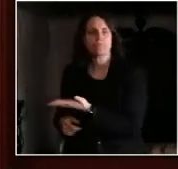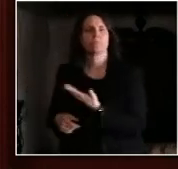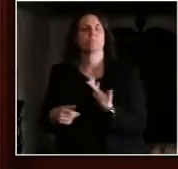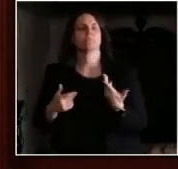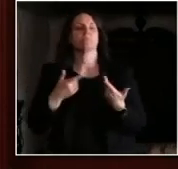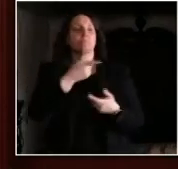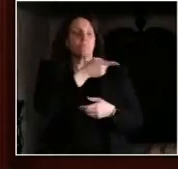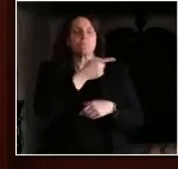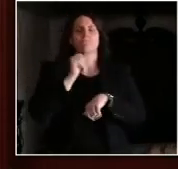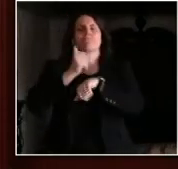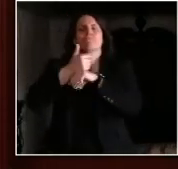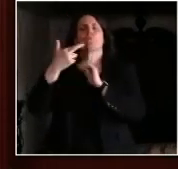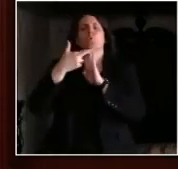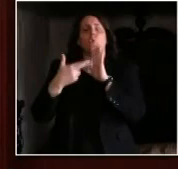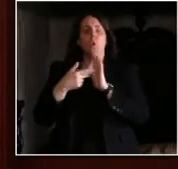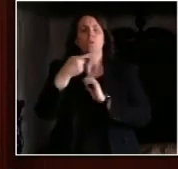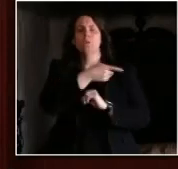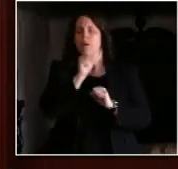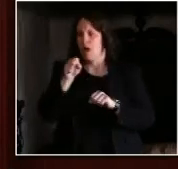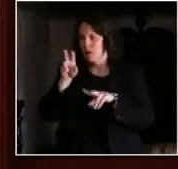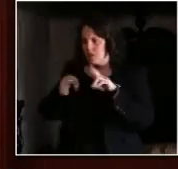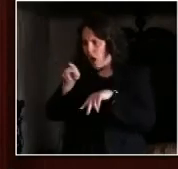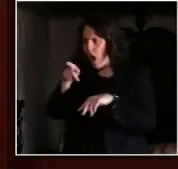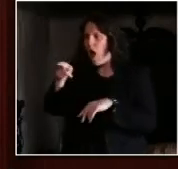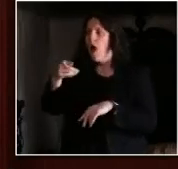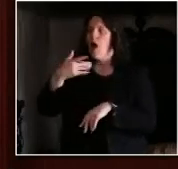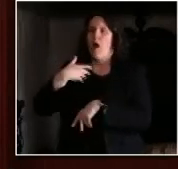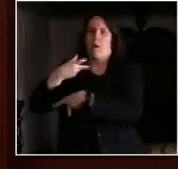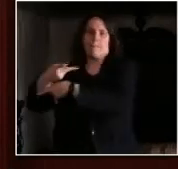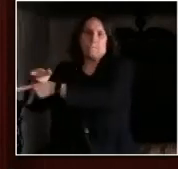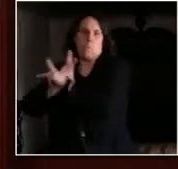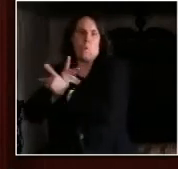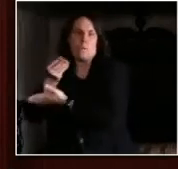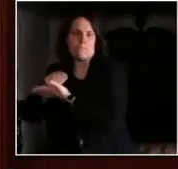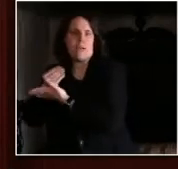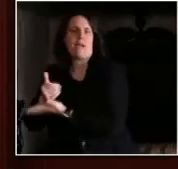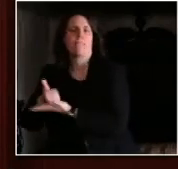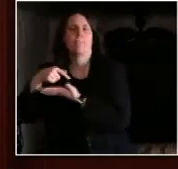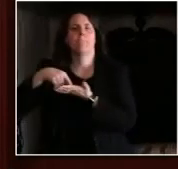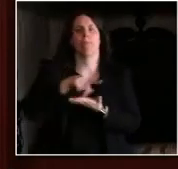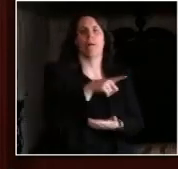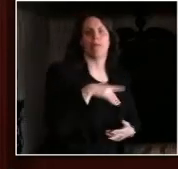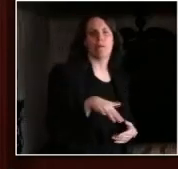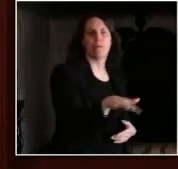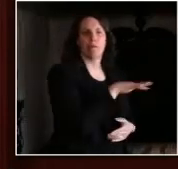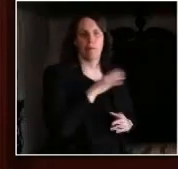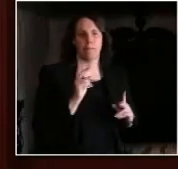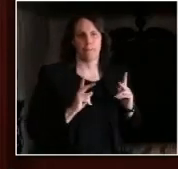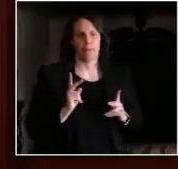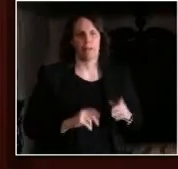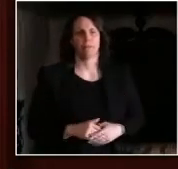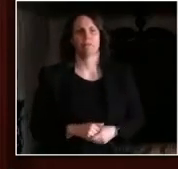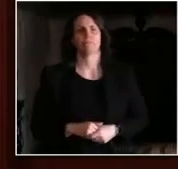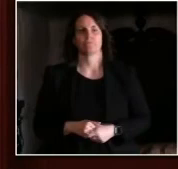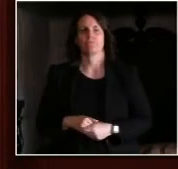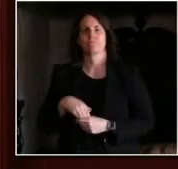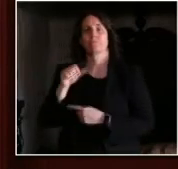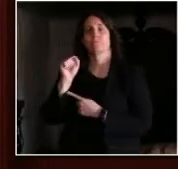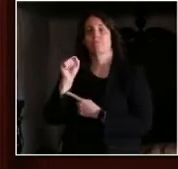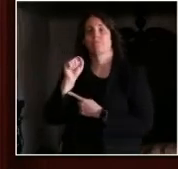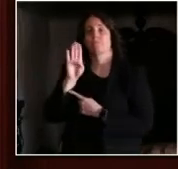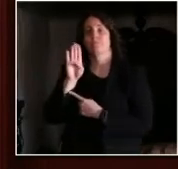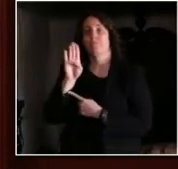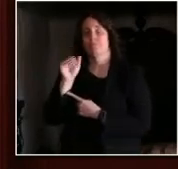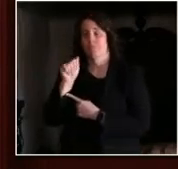the Small Business Administration has approved loans to nearly 32,000 Wisconsin businesses, totaling over more than $7.2